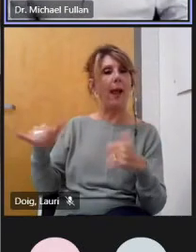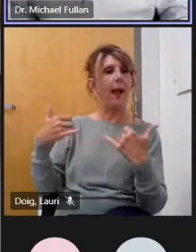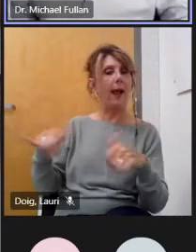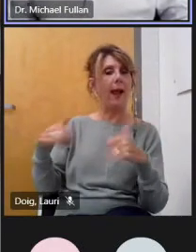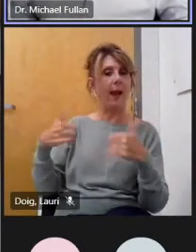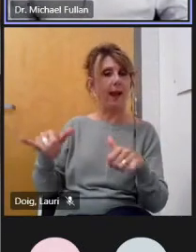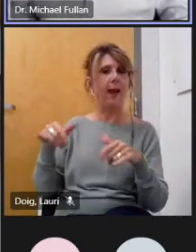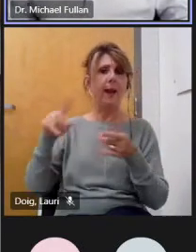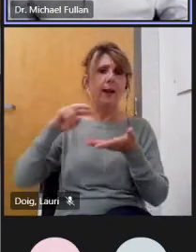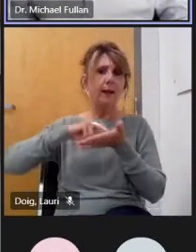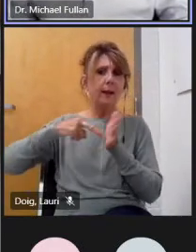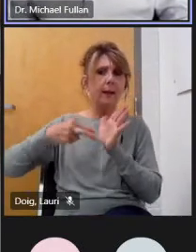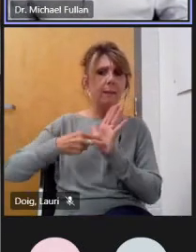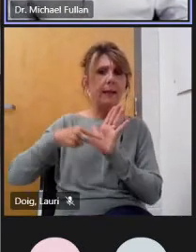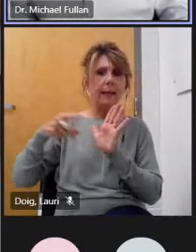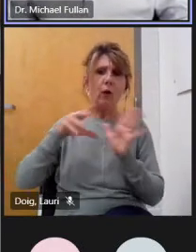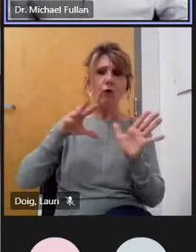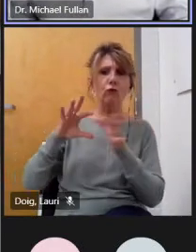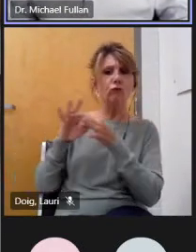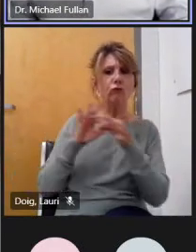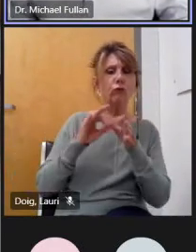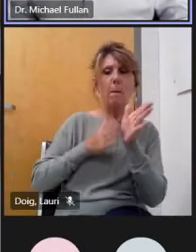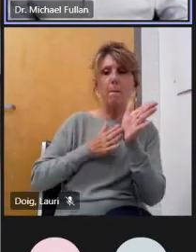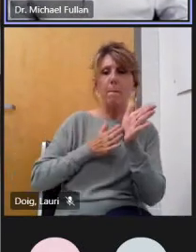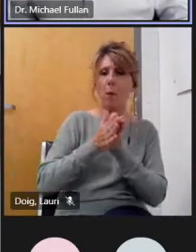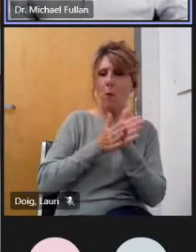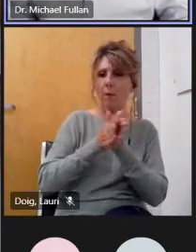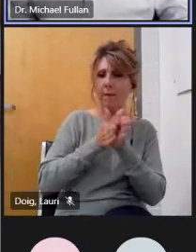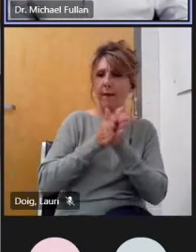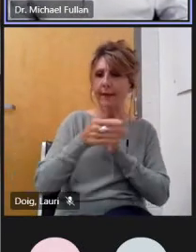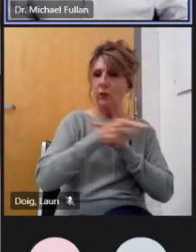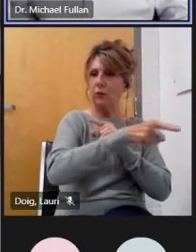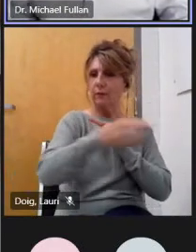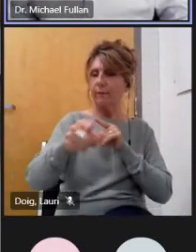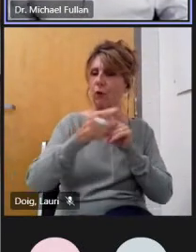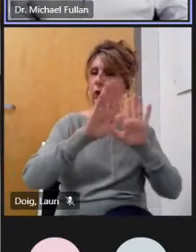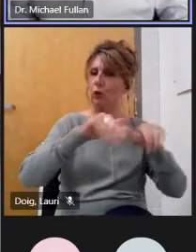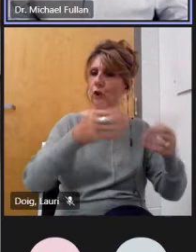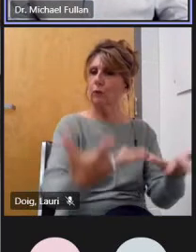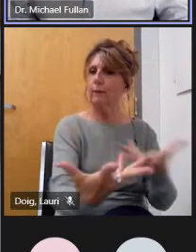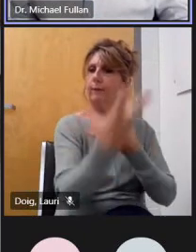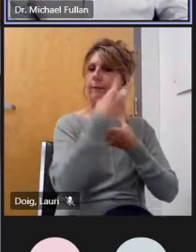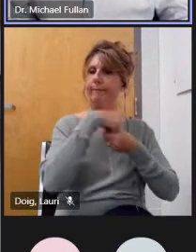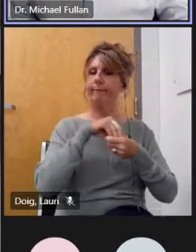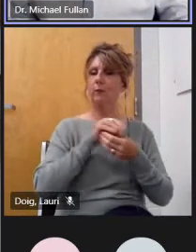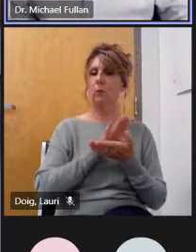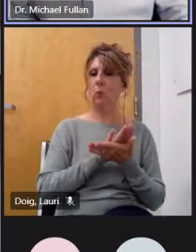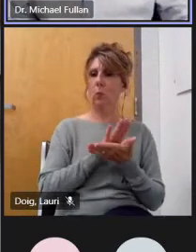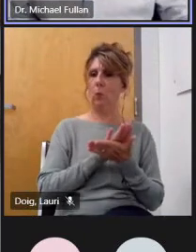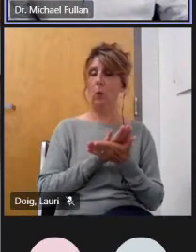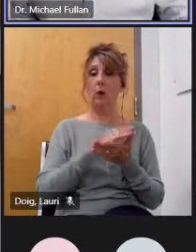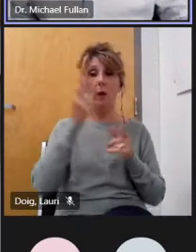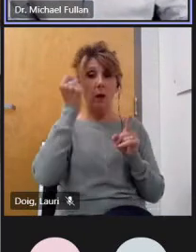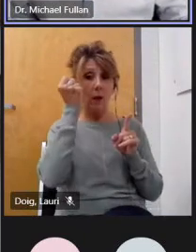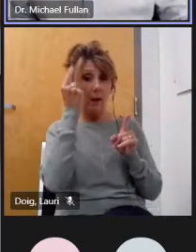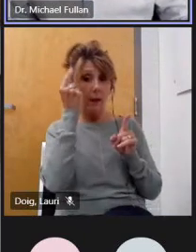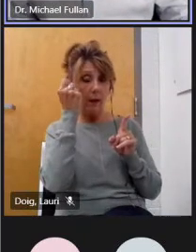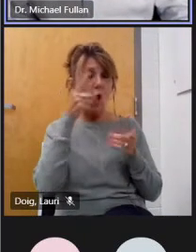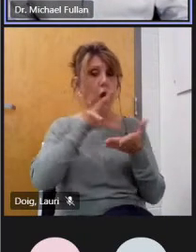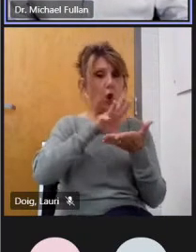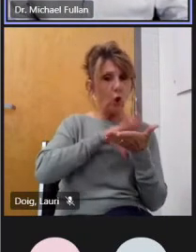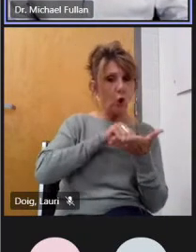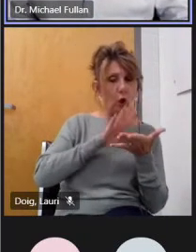uh the conditions of motivation so it's really is about um about the well-being but it's very close to learning